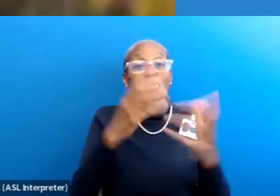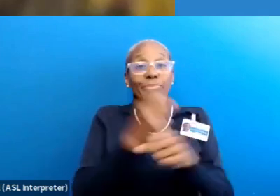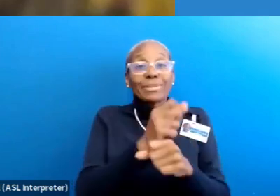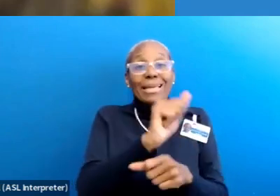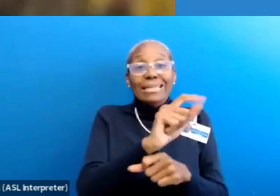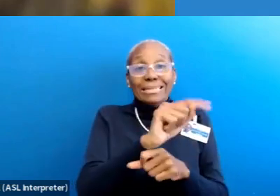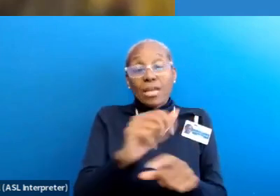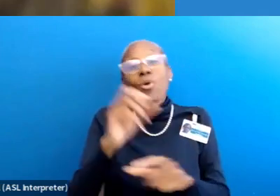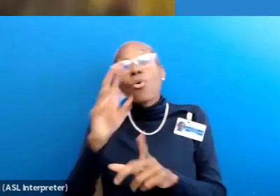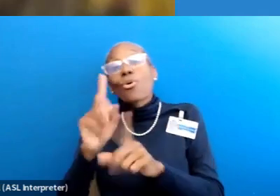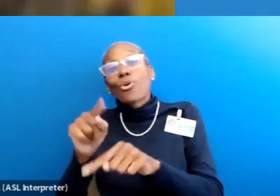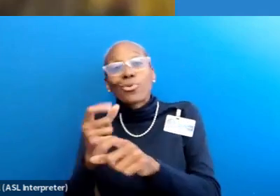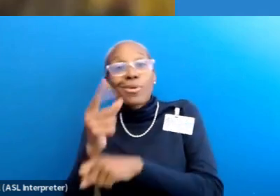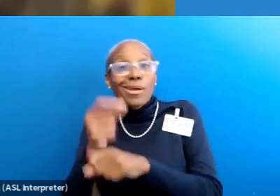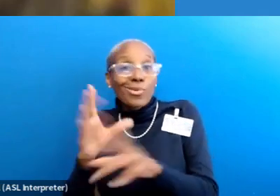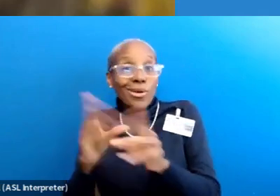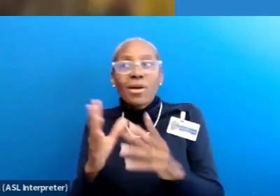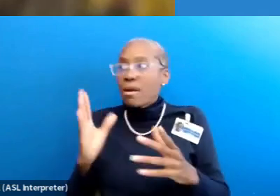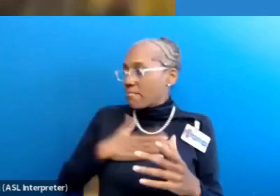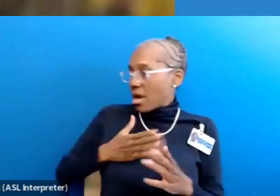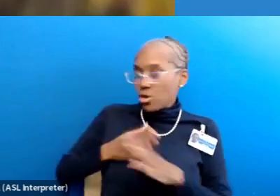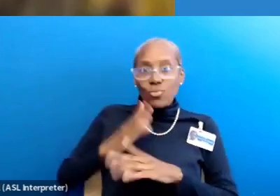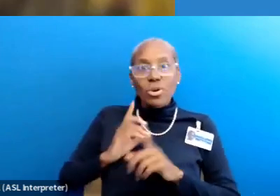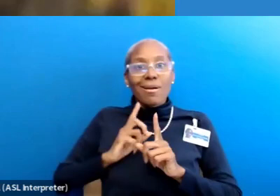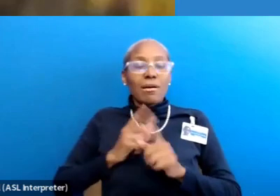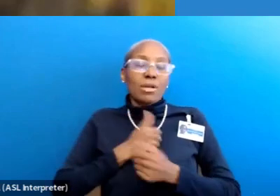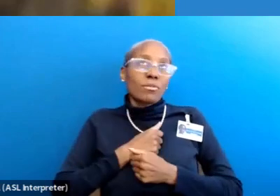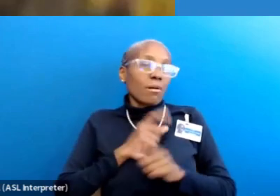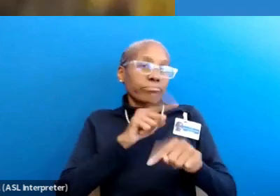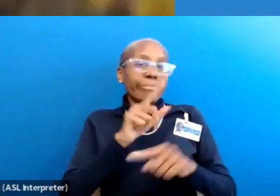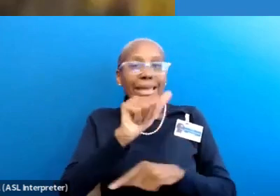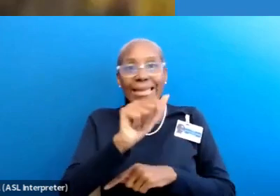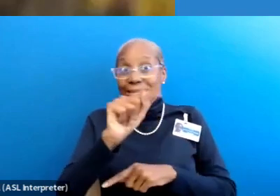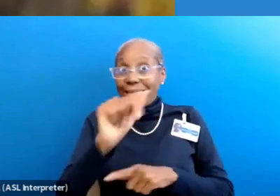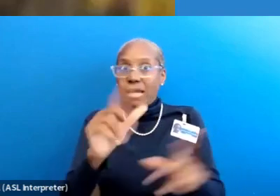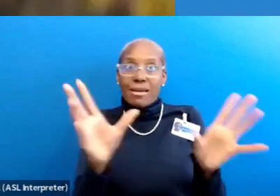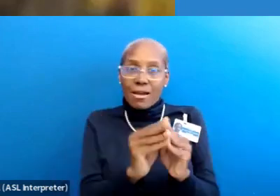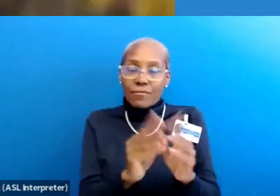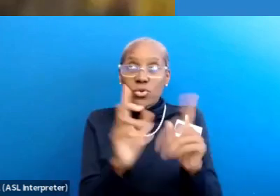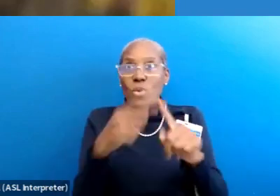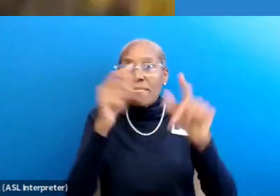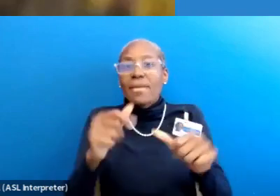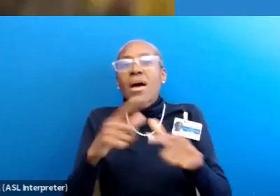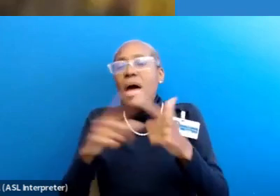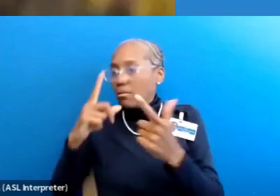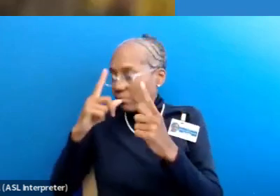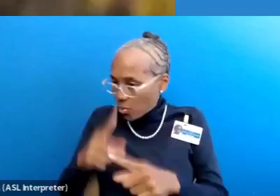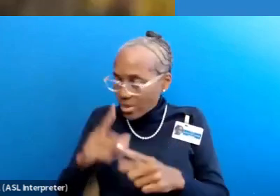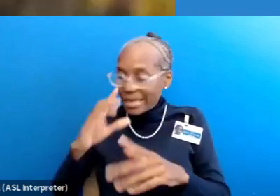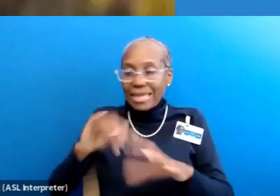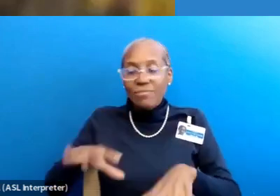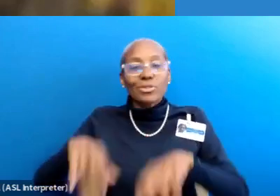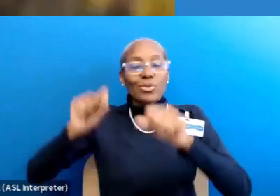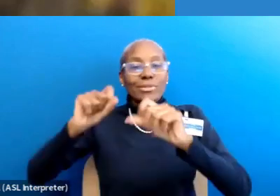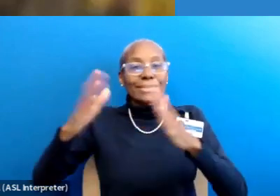conference. Throughout my career I've enjoyed attending the ATA conference whenever possible and I've made it a point to do so whenever it's hosted in a